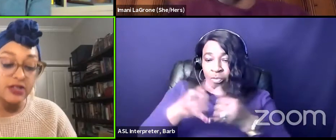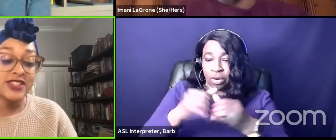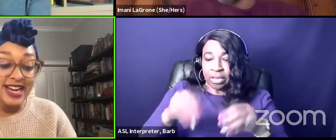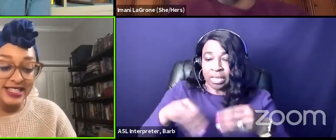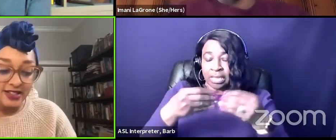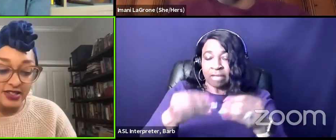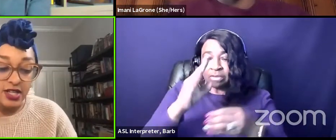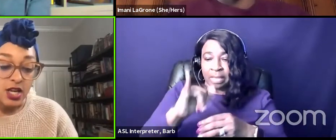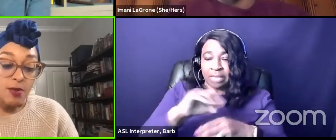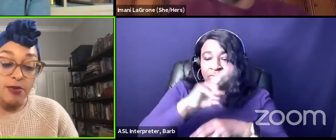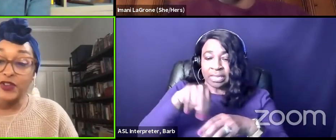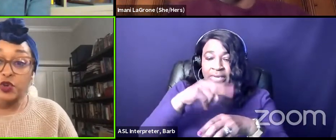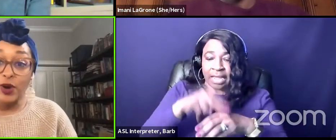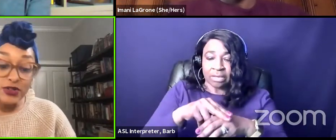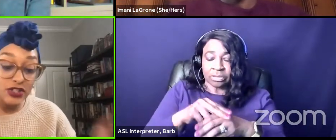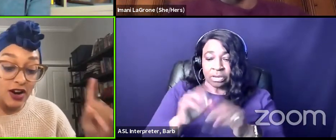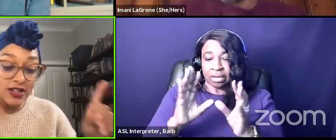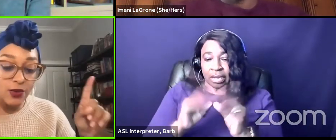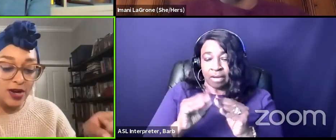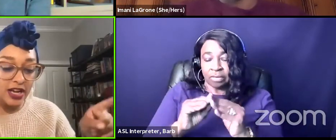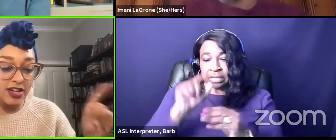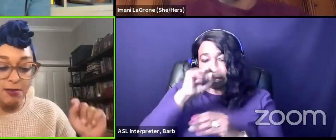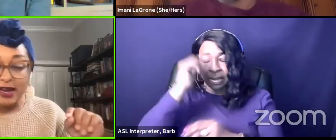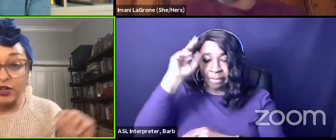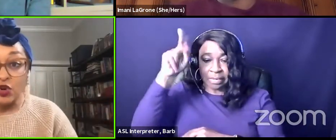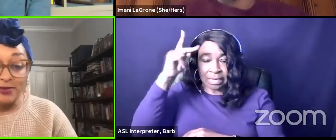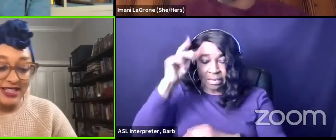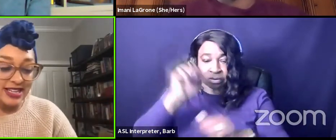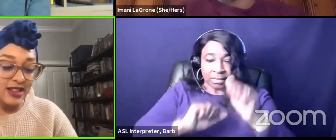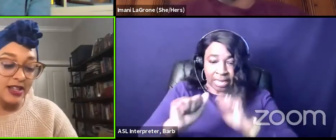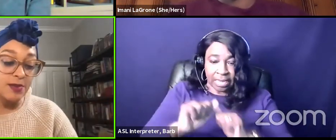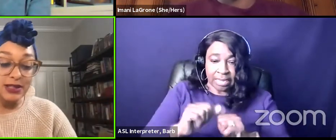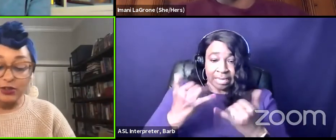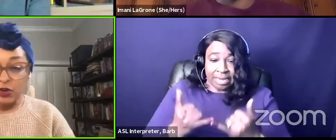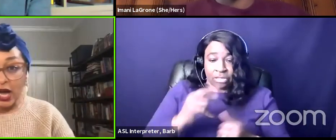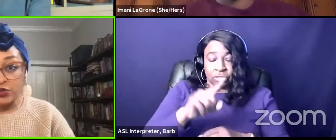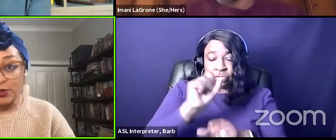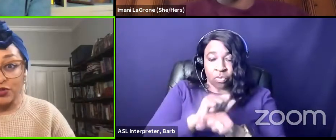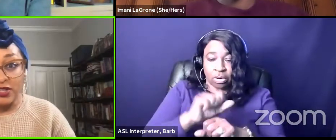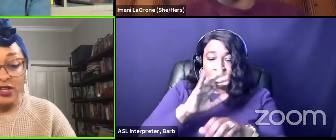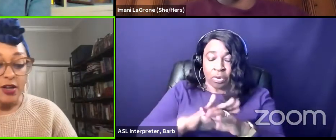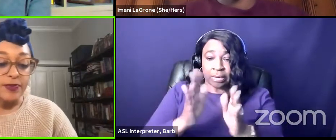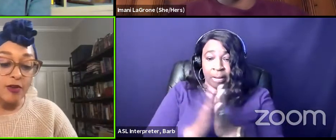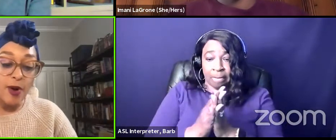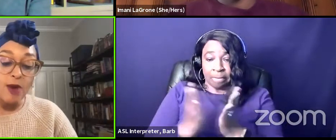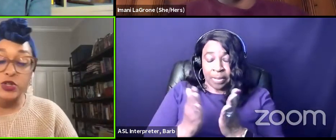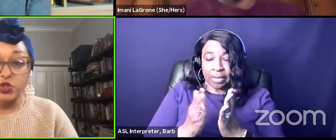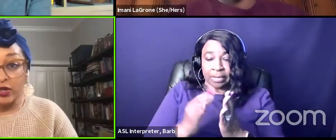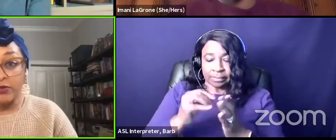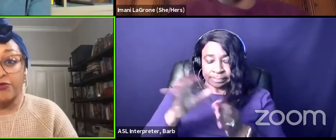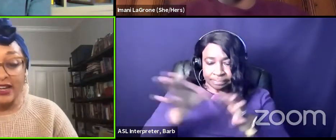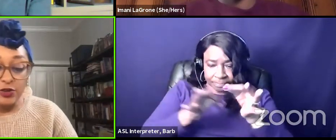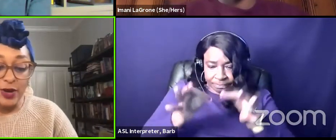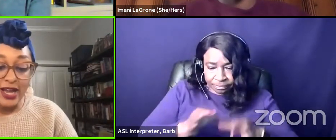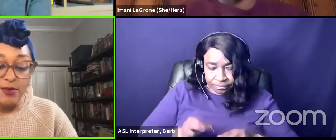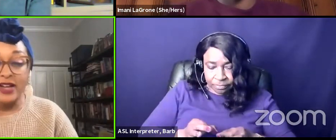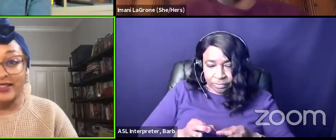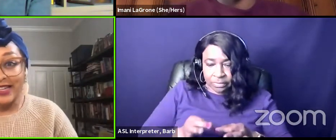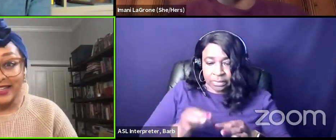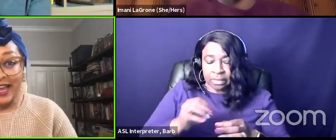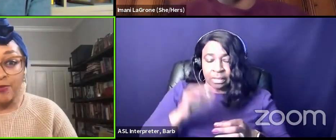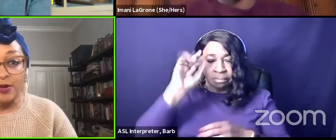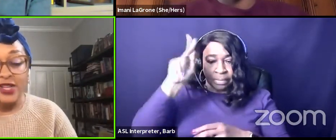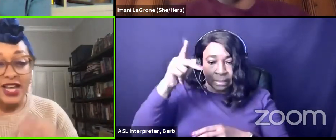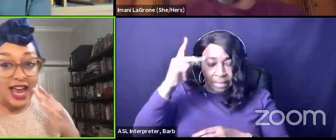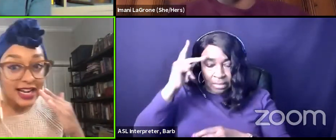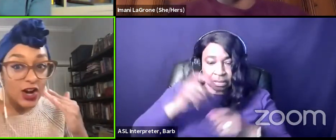science scientists professor greer is currently working on a manuscript detailing the political contributions of barbara jordan fanny louhamer